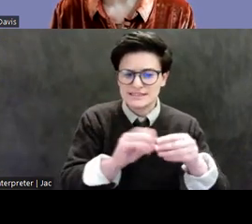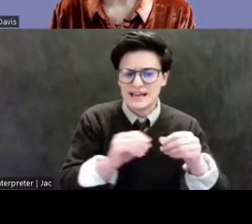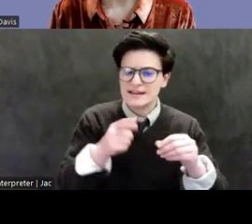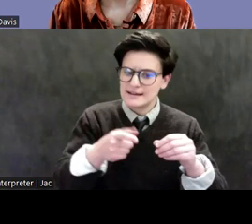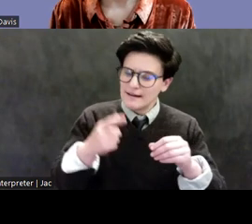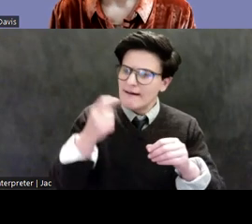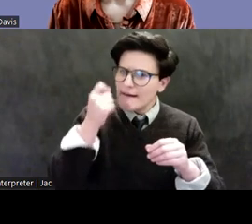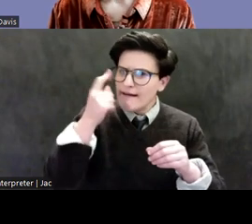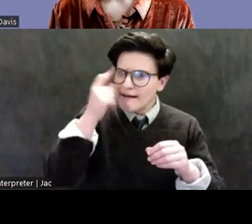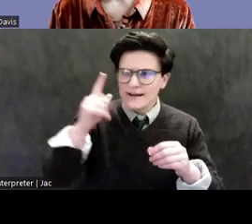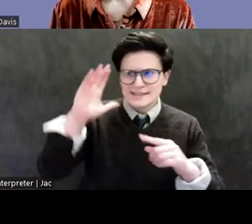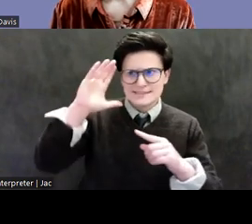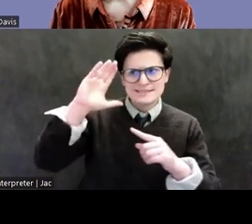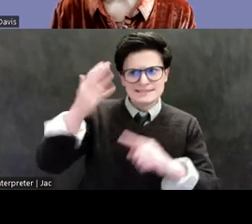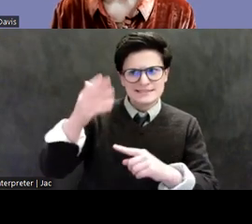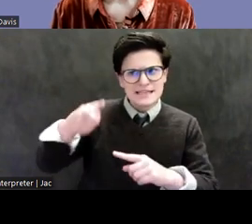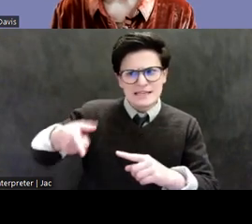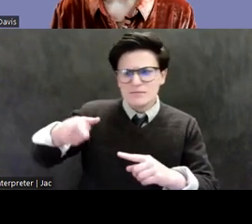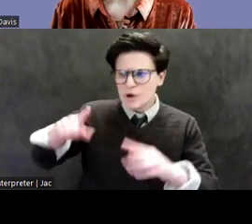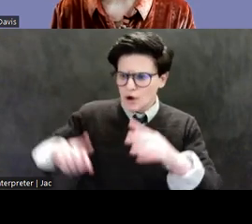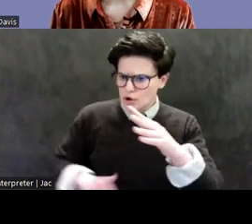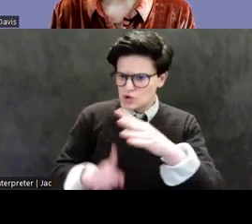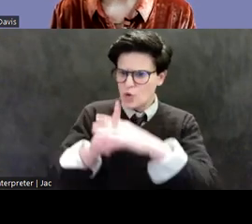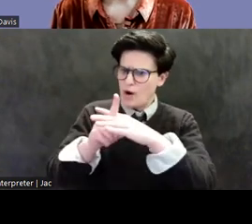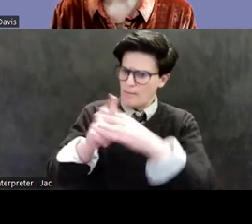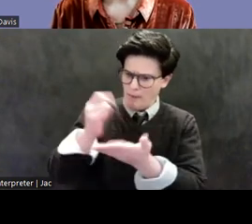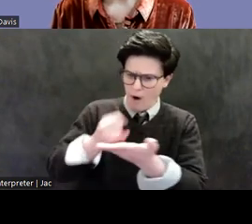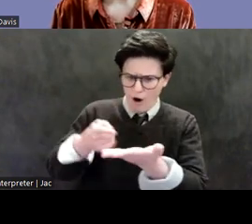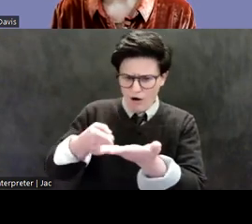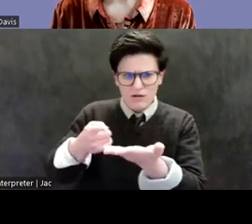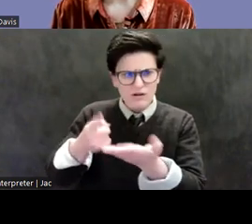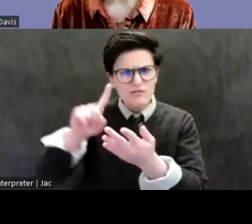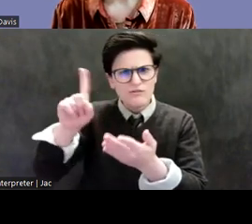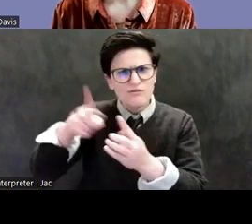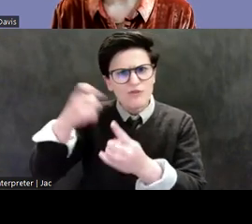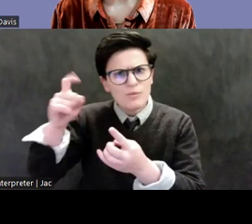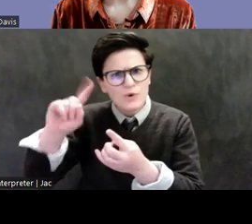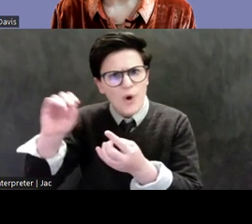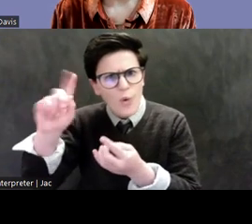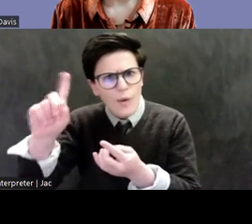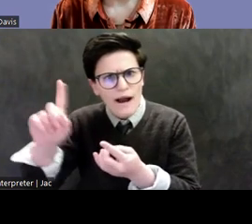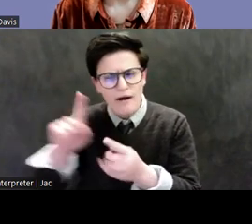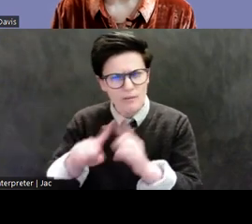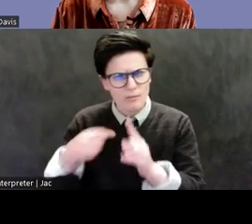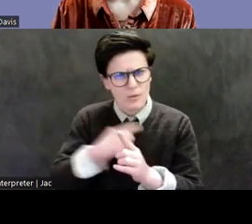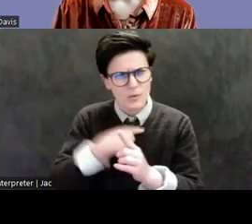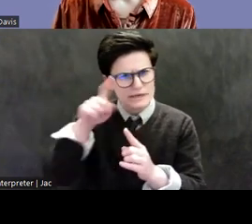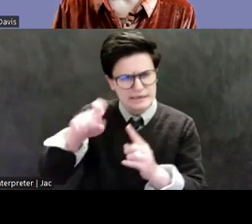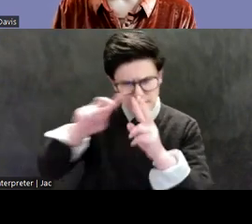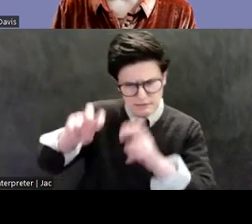out of thin air, hardly ever accompanied by any details of fine circumstances or previous ownership.